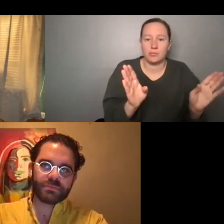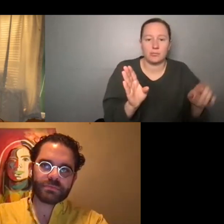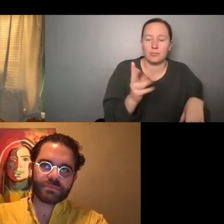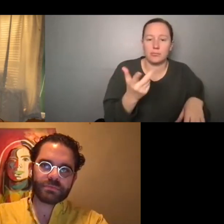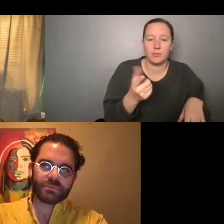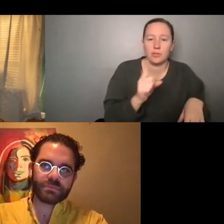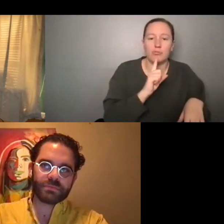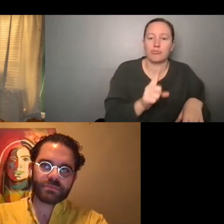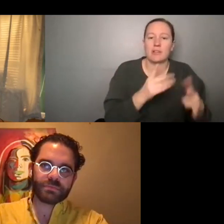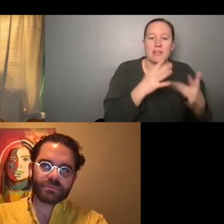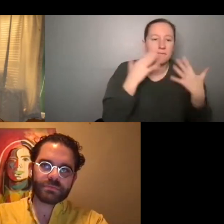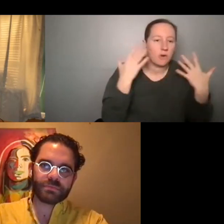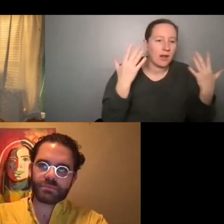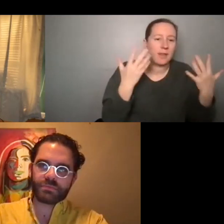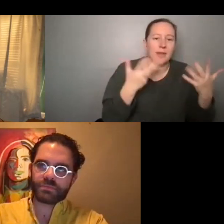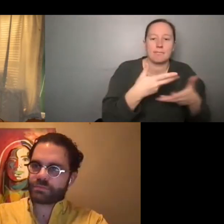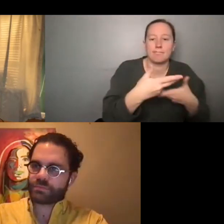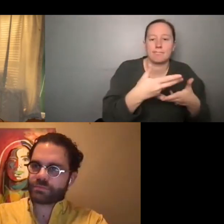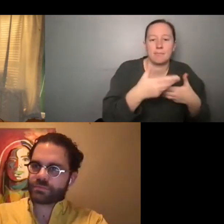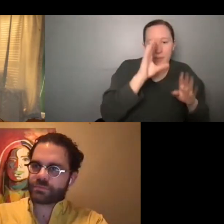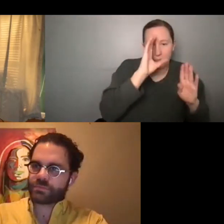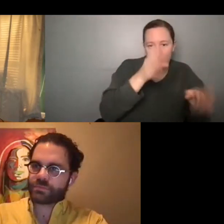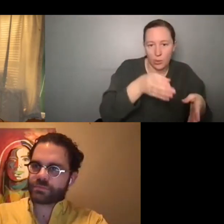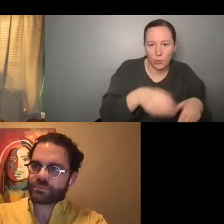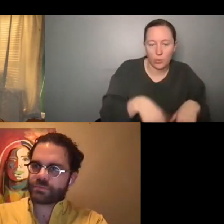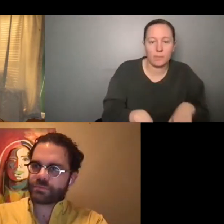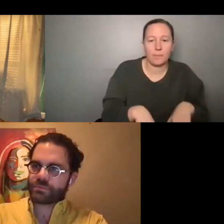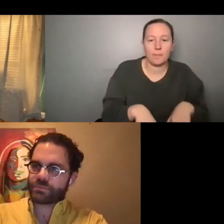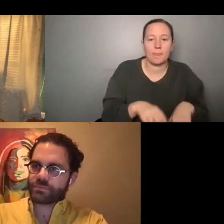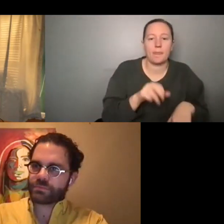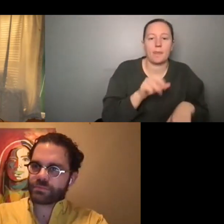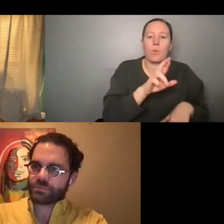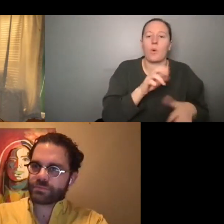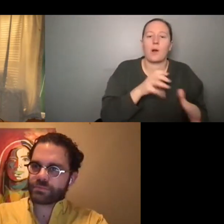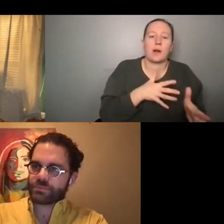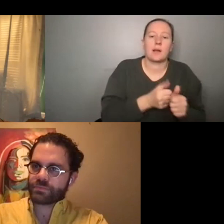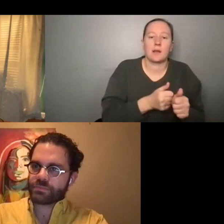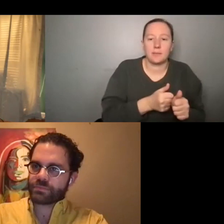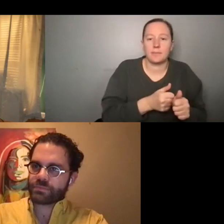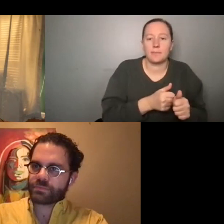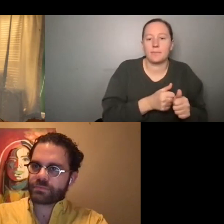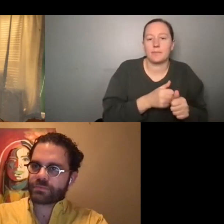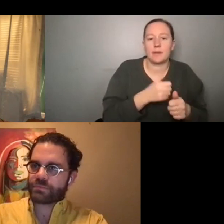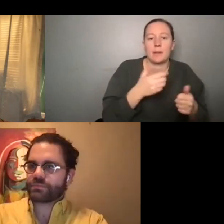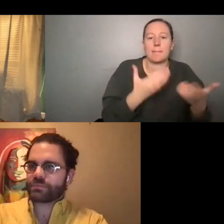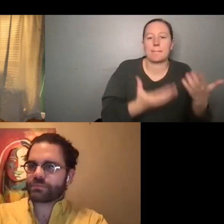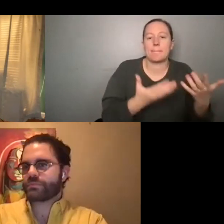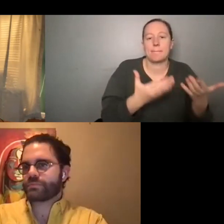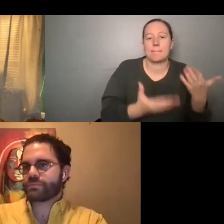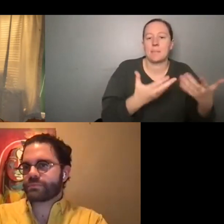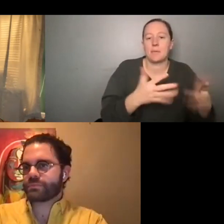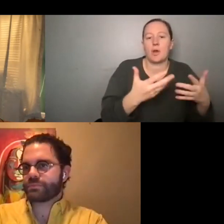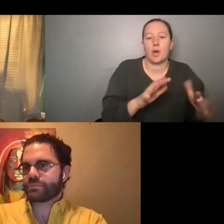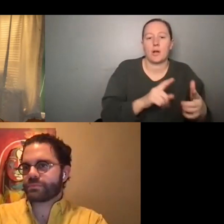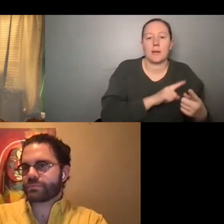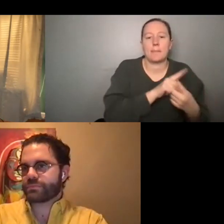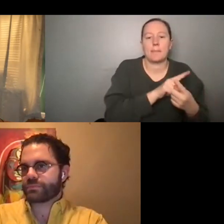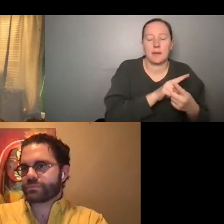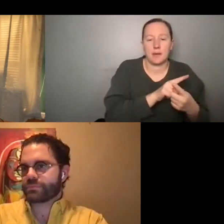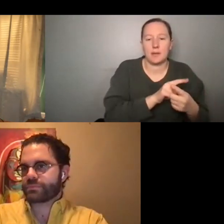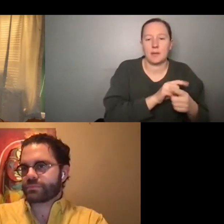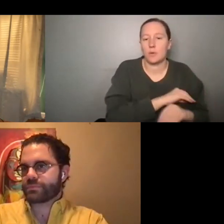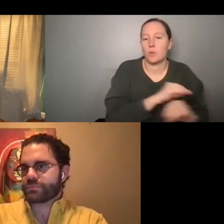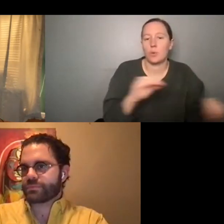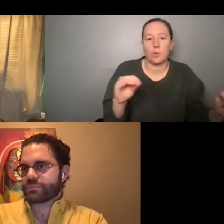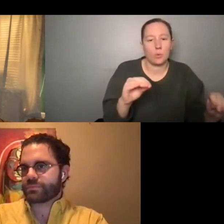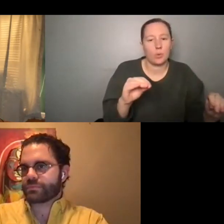friendly, like, hello, where it's like a catch up session. So maybe you've already met them, but there's no